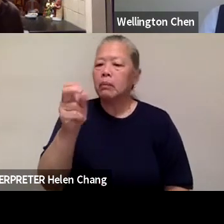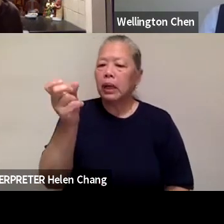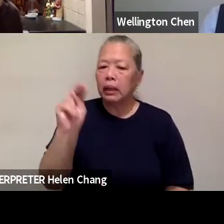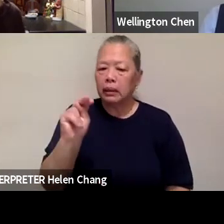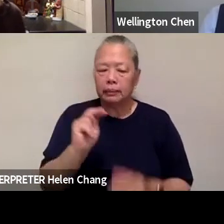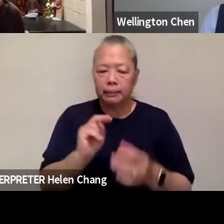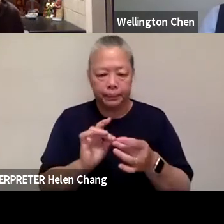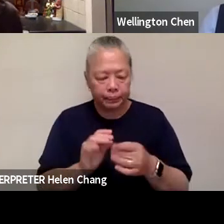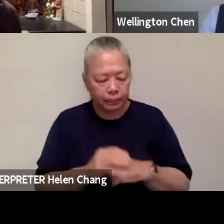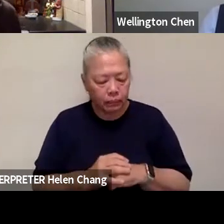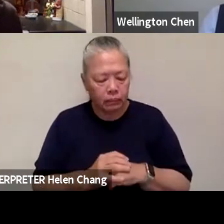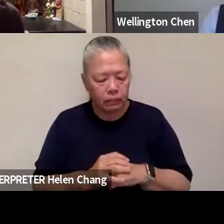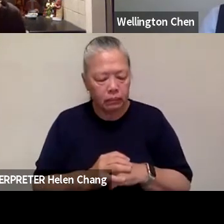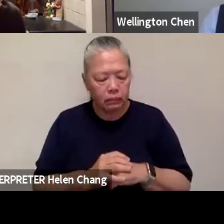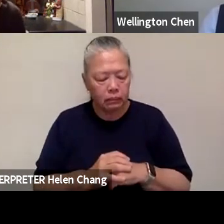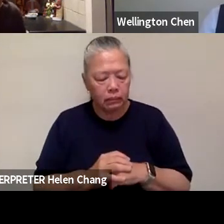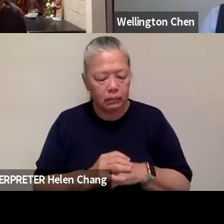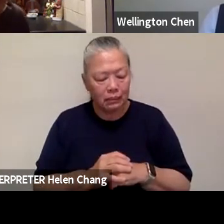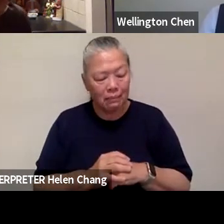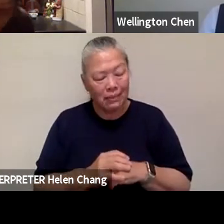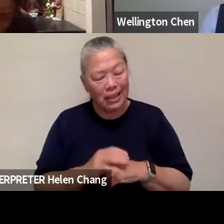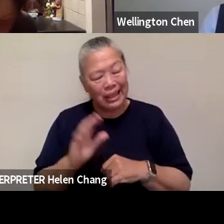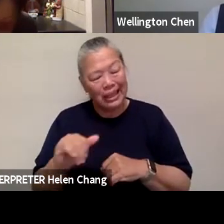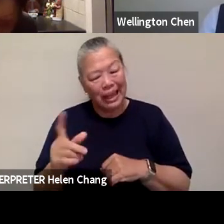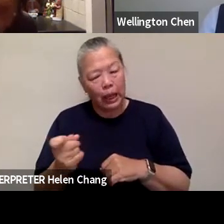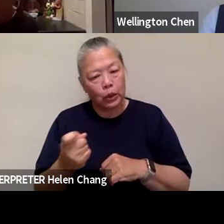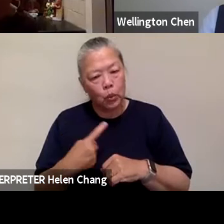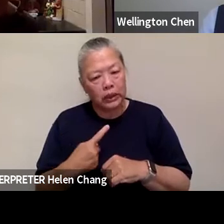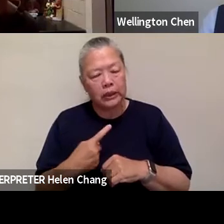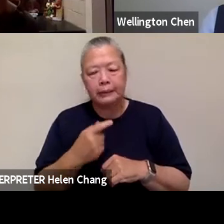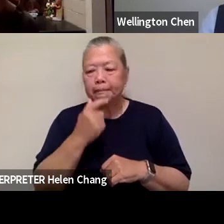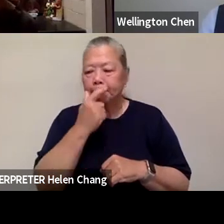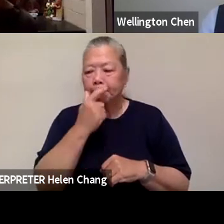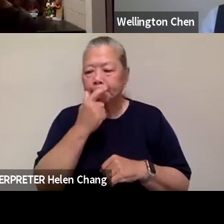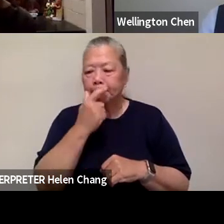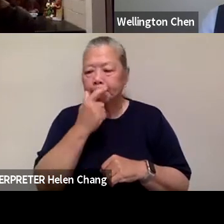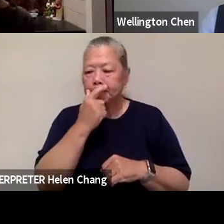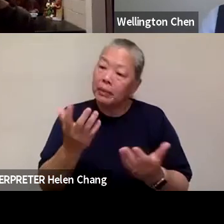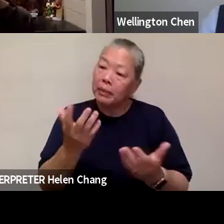That question, think, pardon me, just because I'm running a restaurant too,